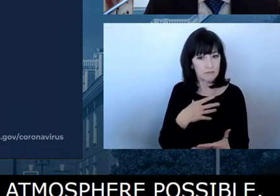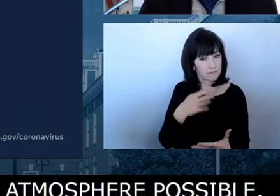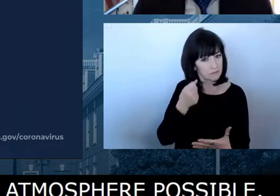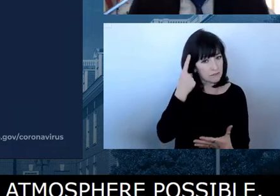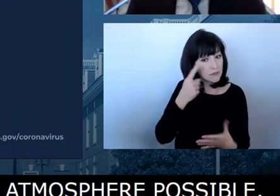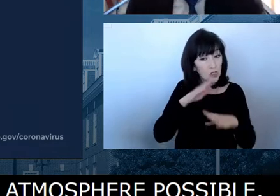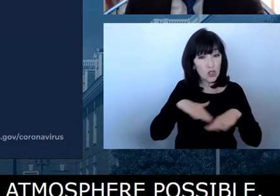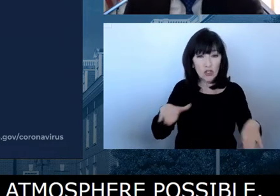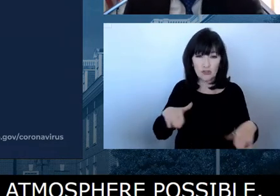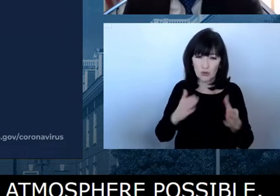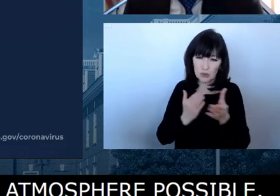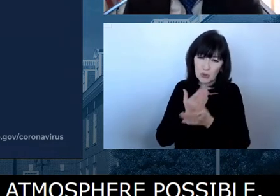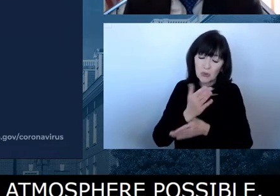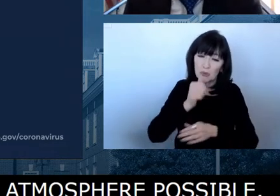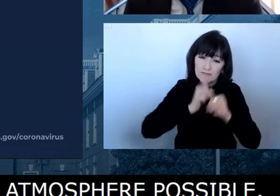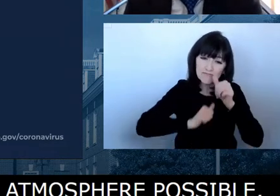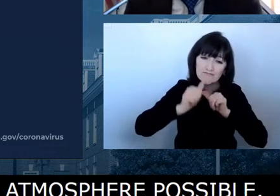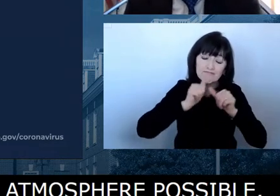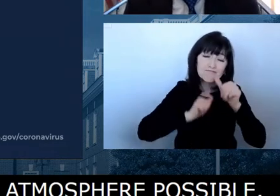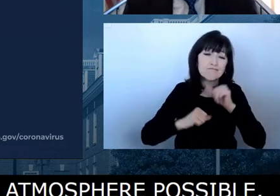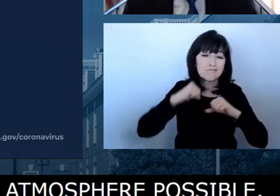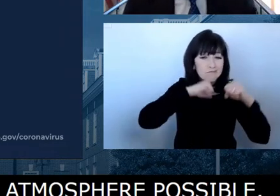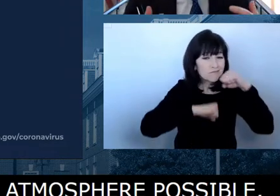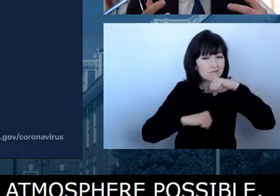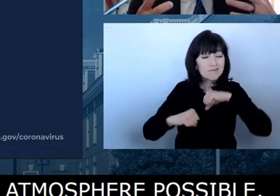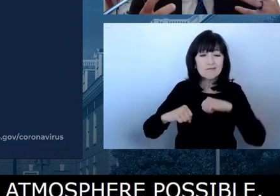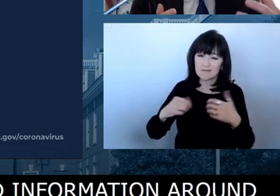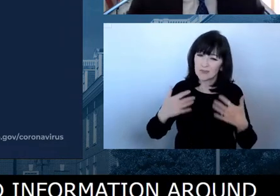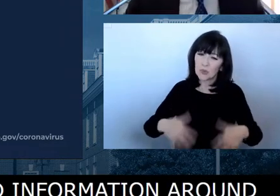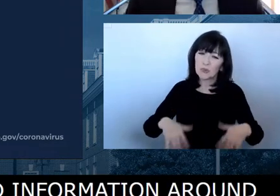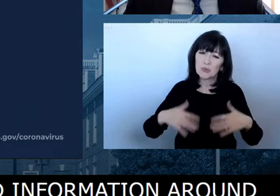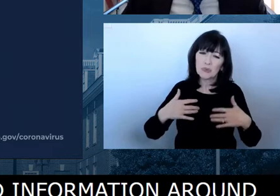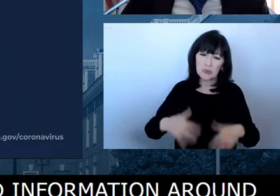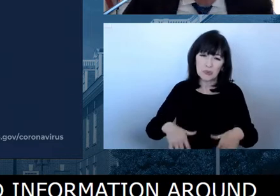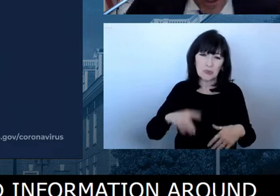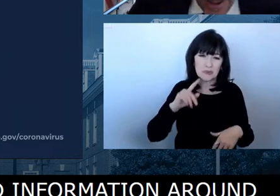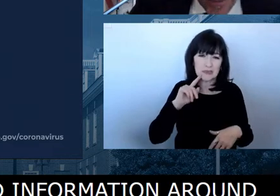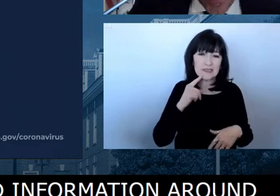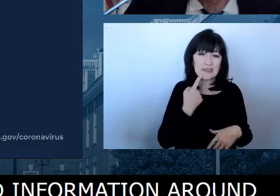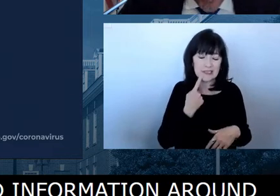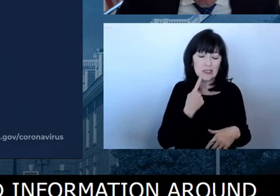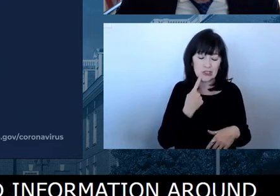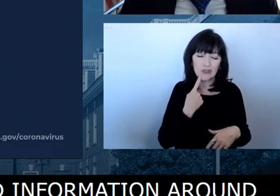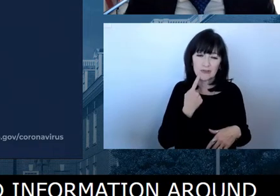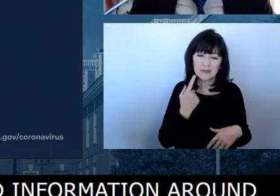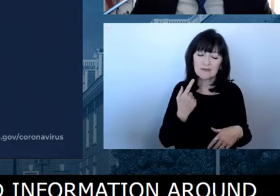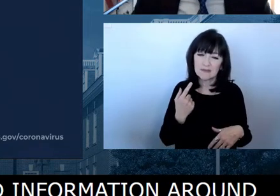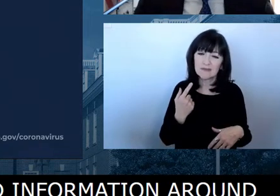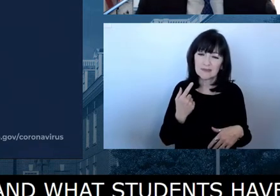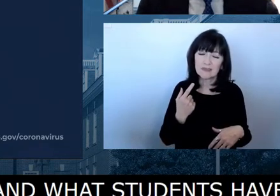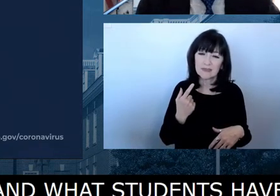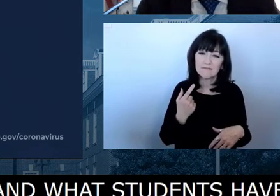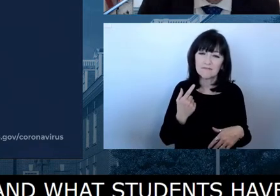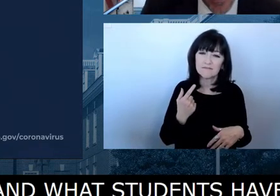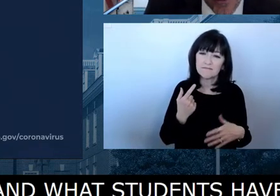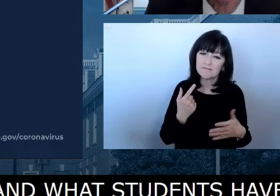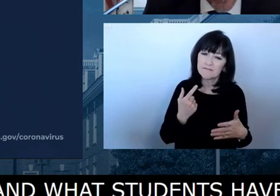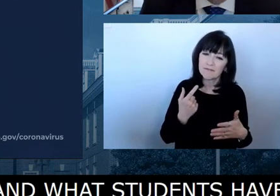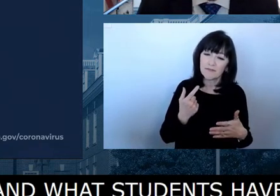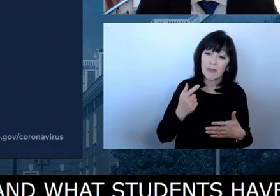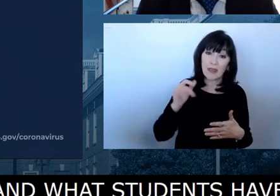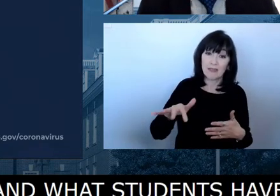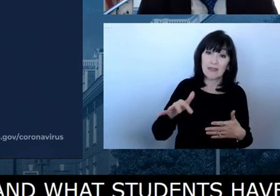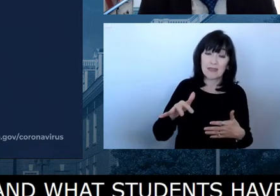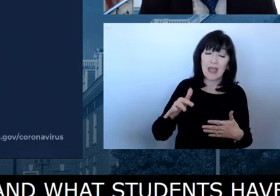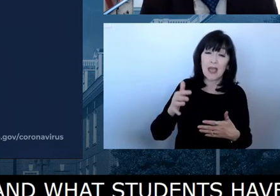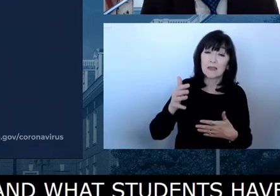been through. Um, on occasion people will say caused by masks and I kind of flip that and say less